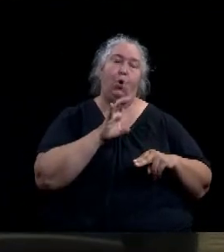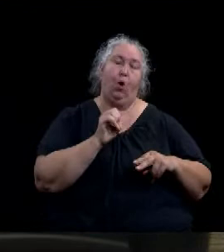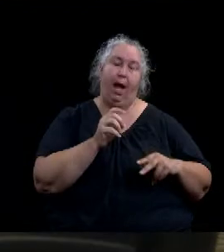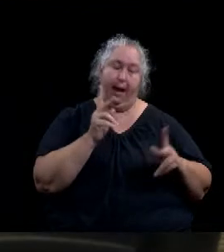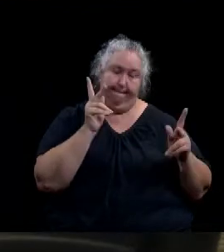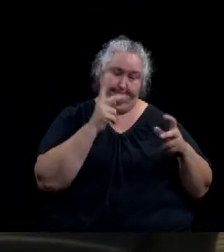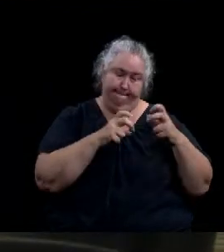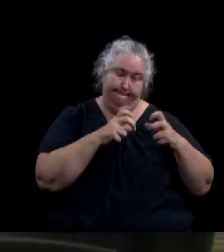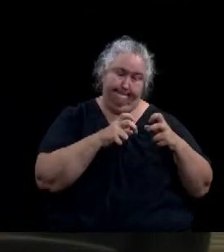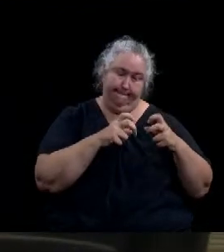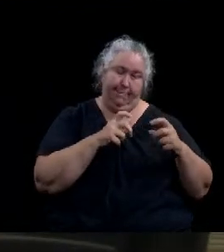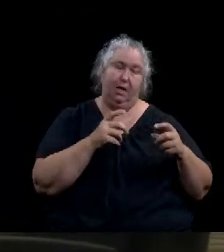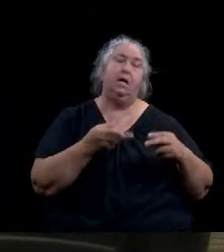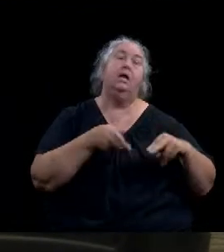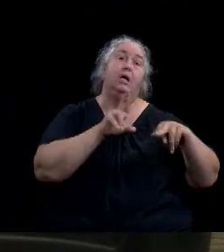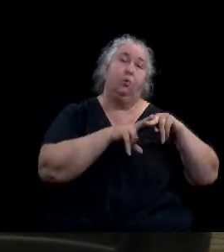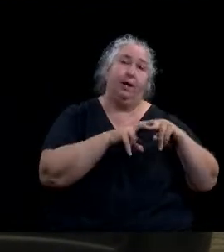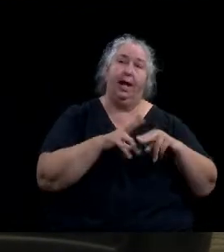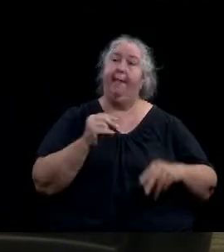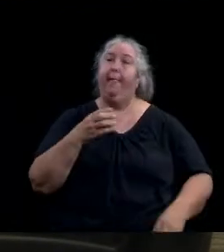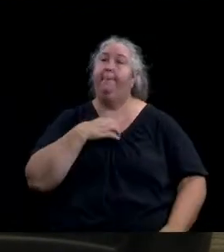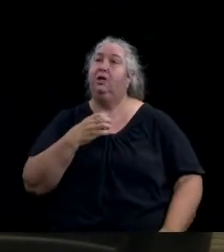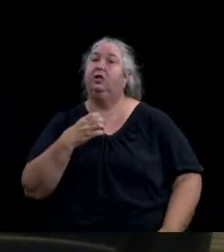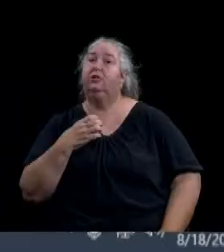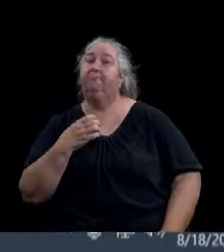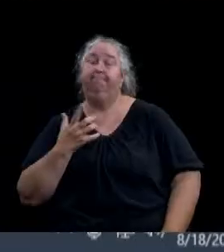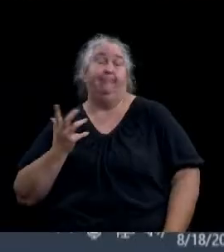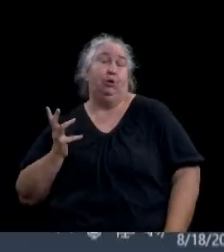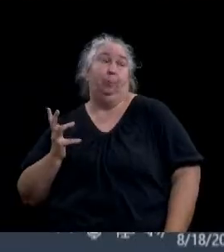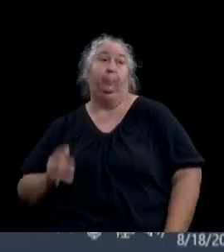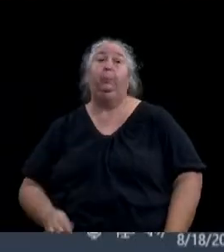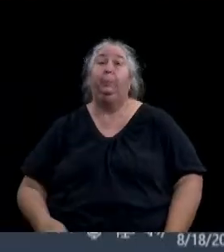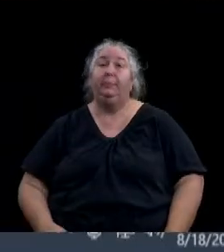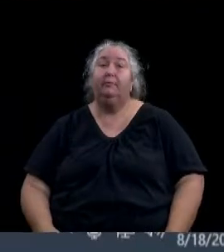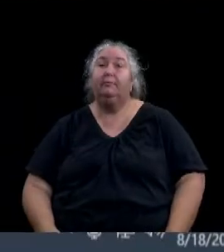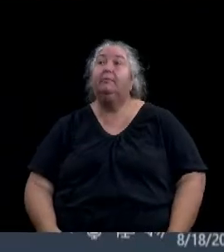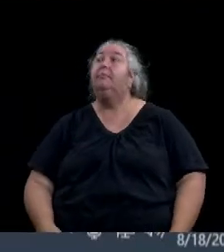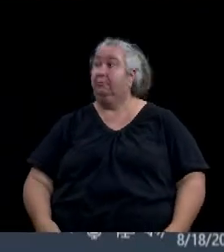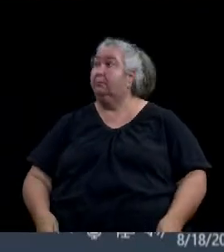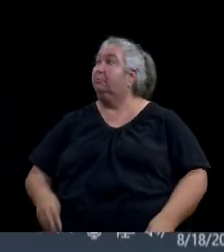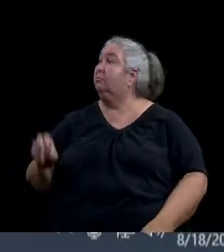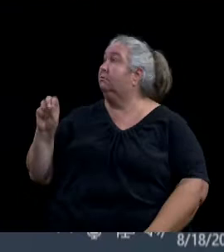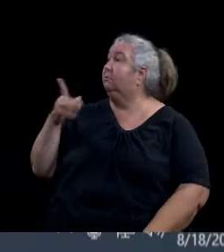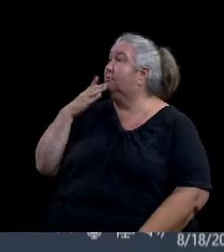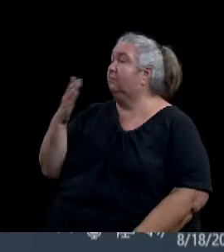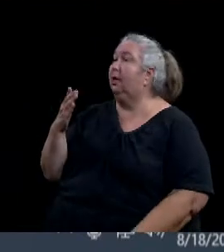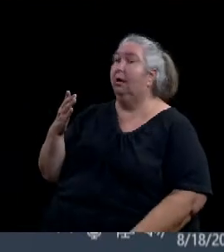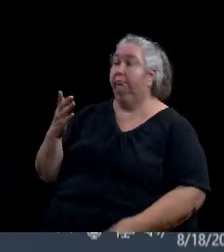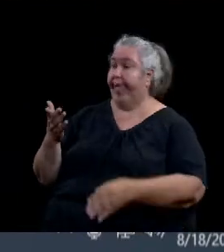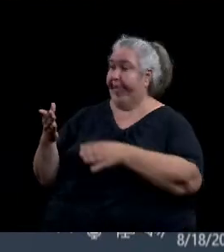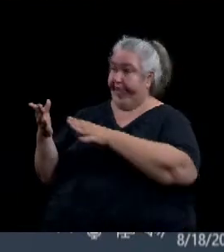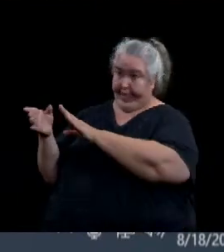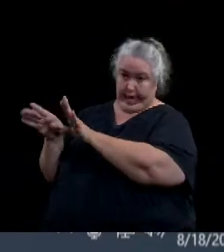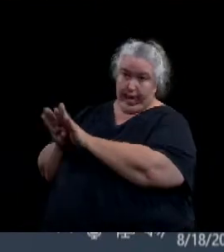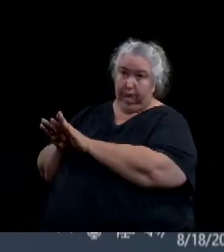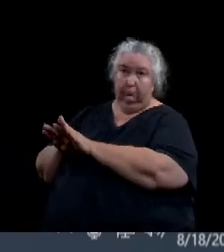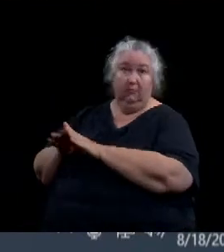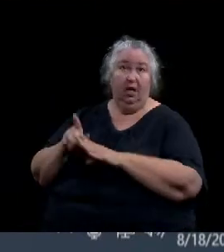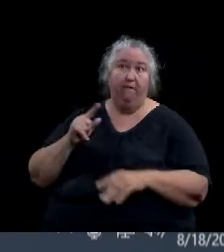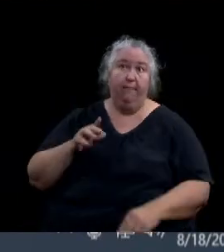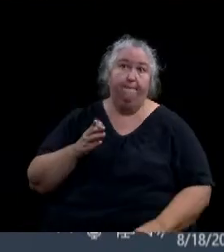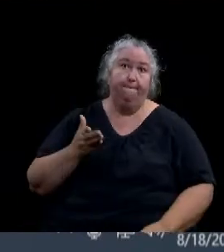And that's all there is. Okay, thank you. We will close the public hearing. Is there a motion on this item? Motion for approval.